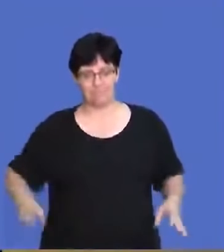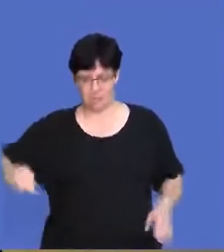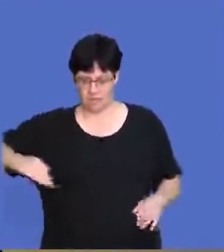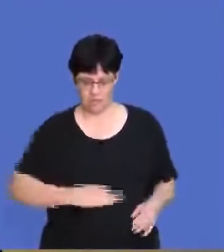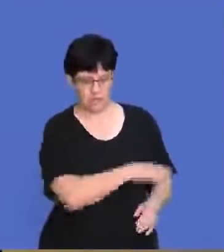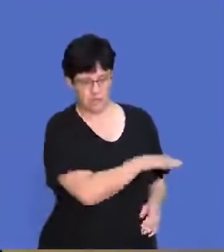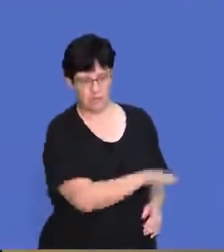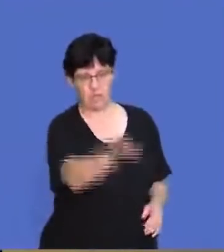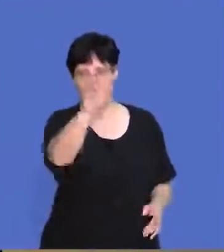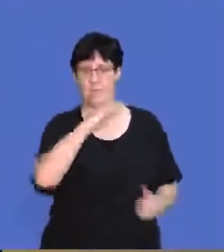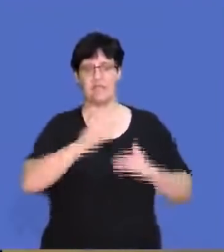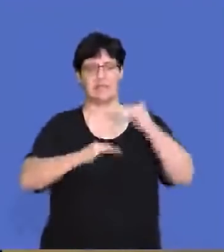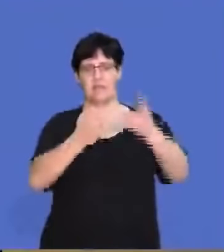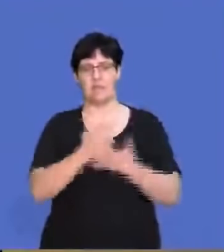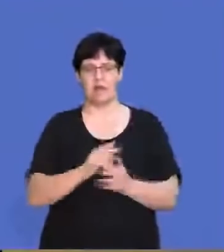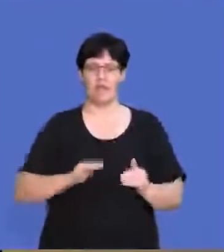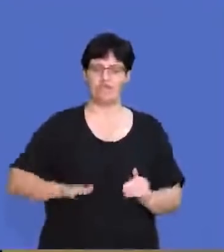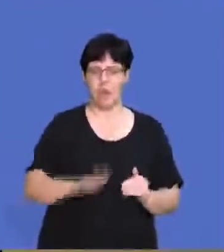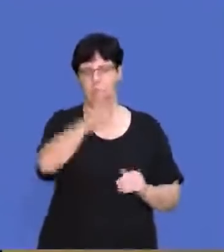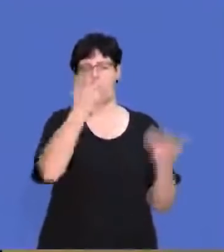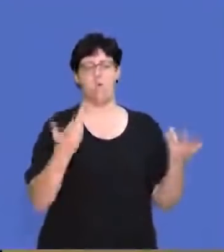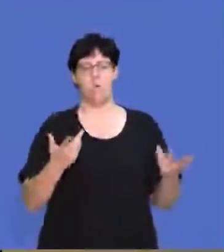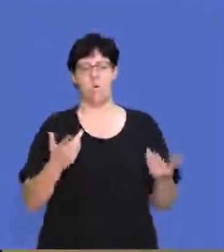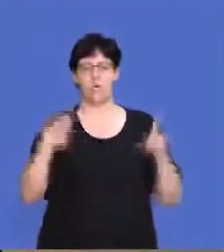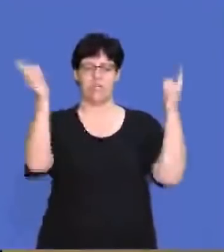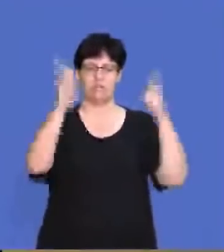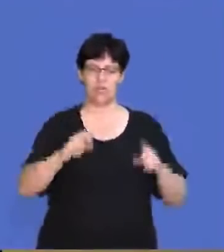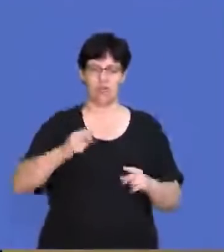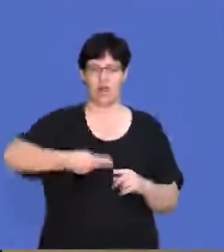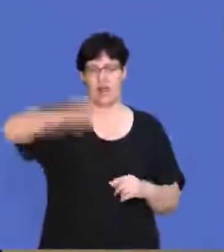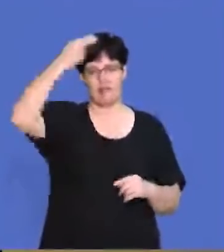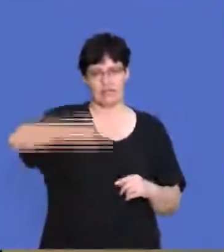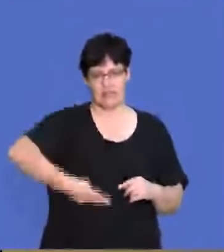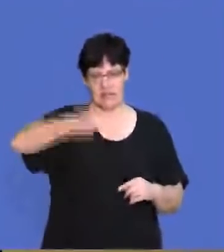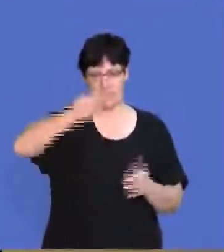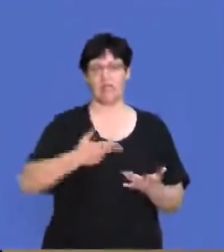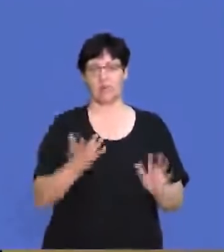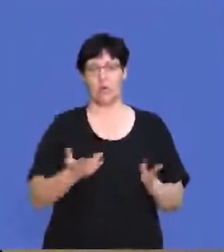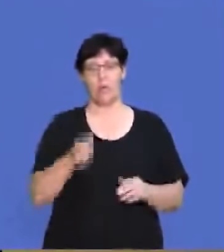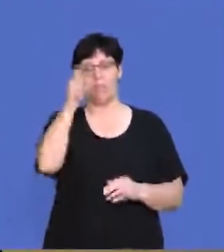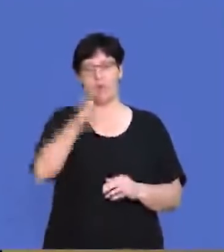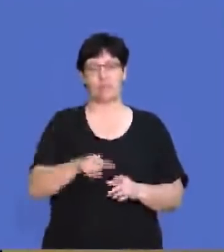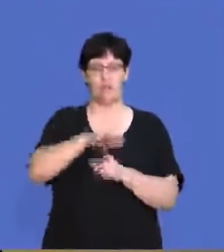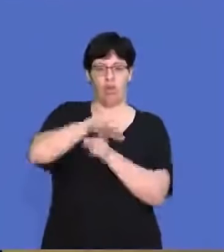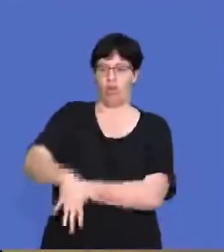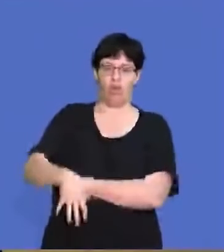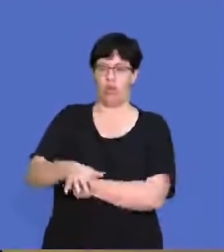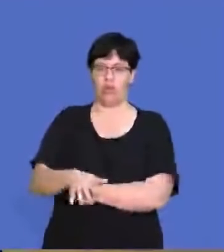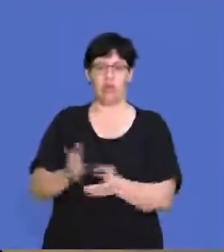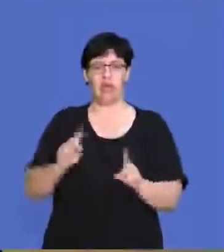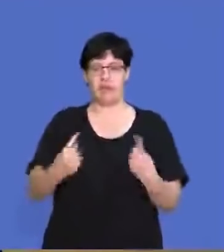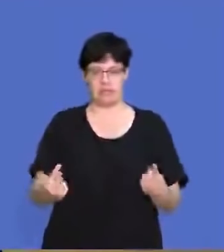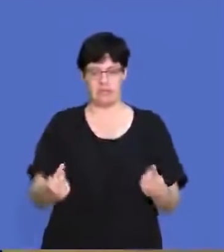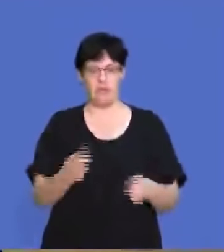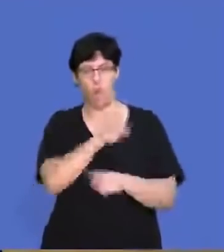are disabled can get into the office. So there will be office ramps or there will be special elevators so that no one is